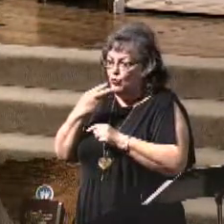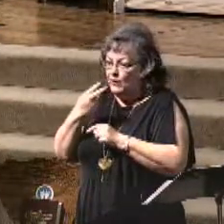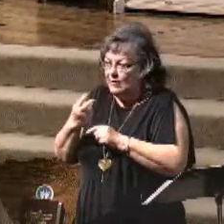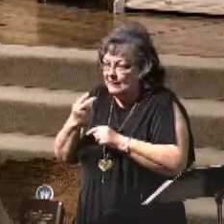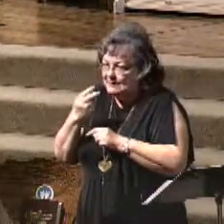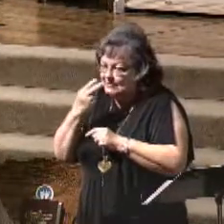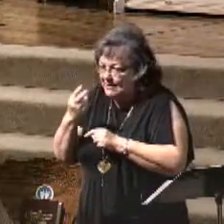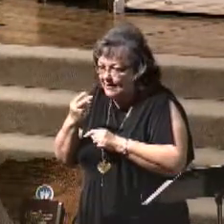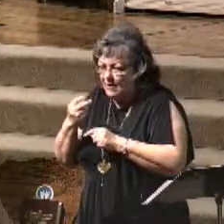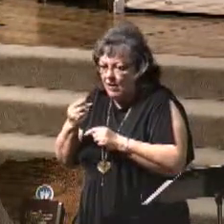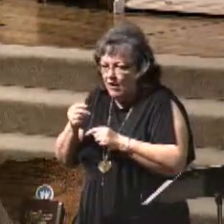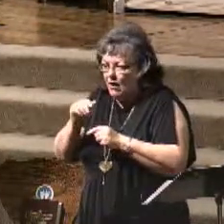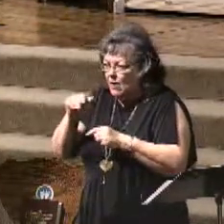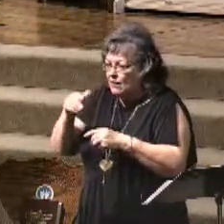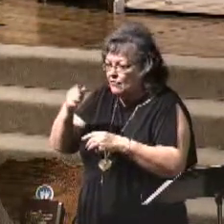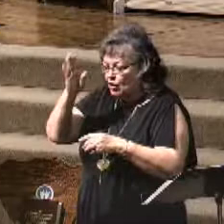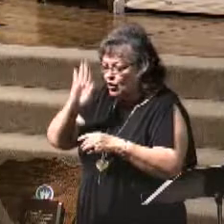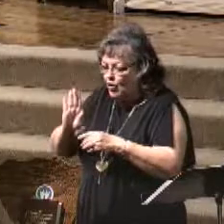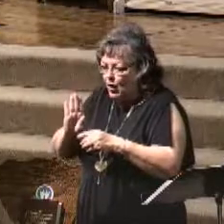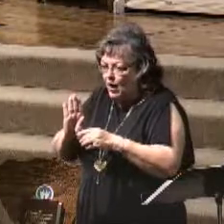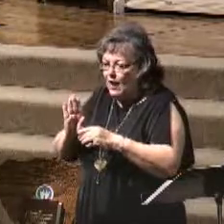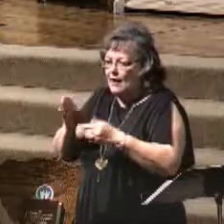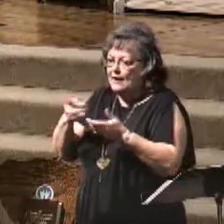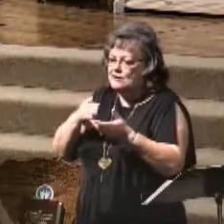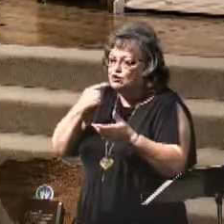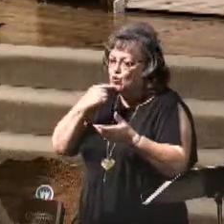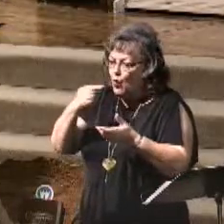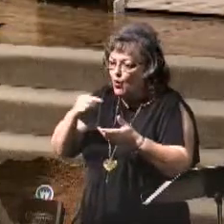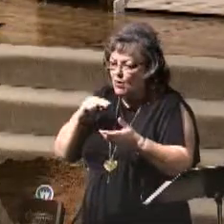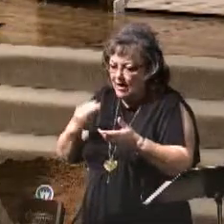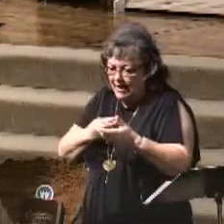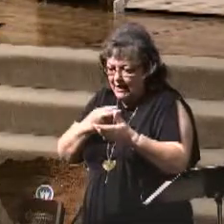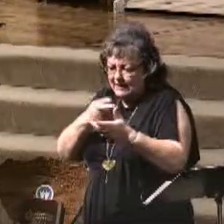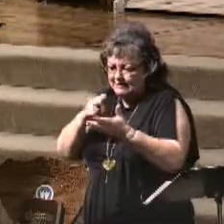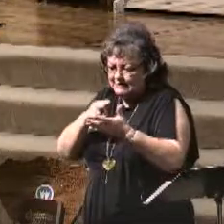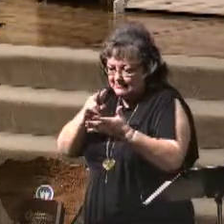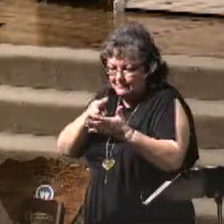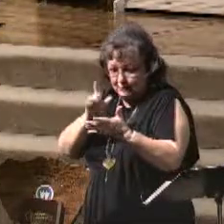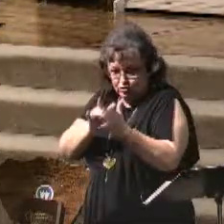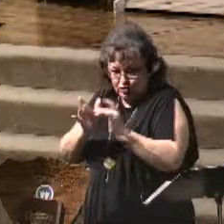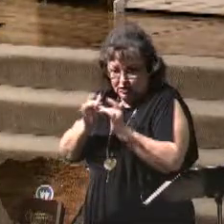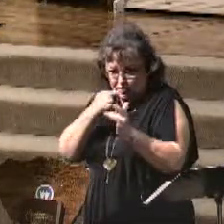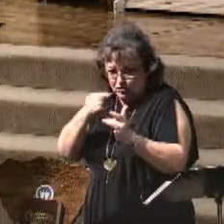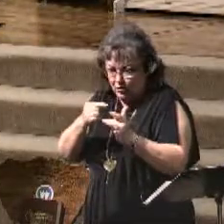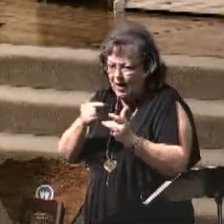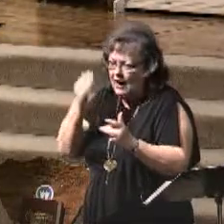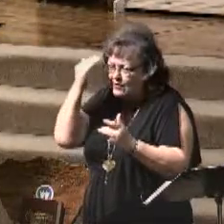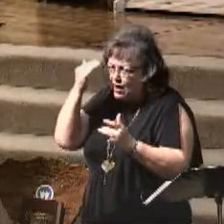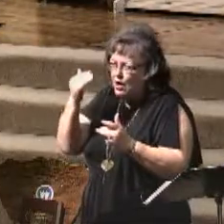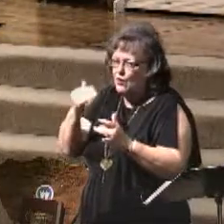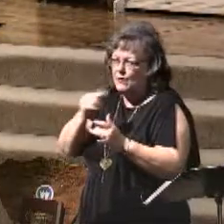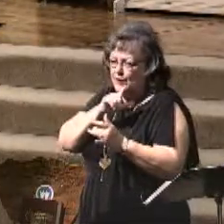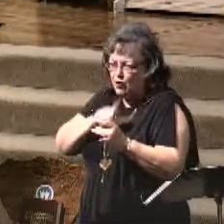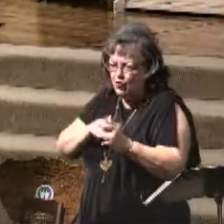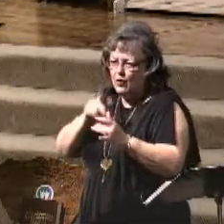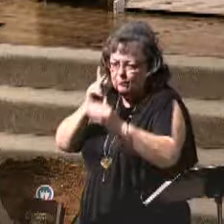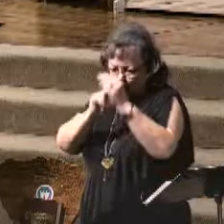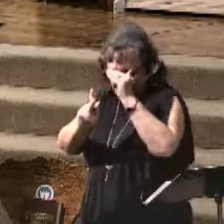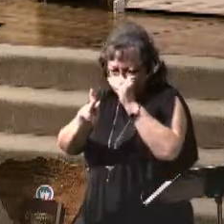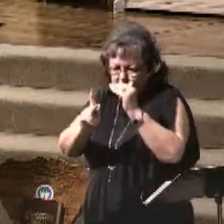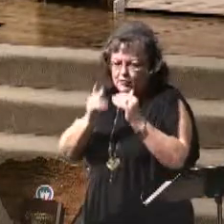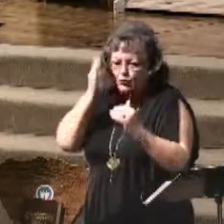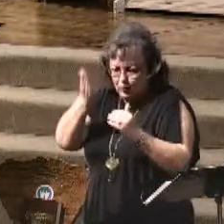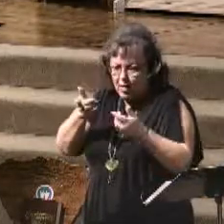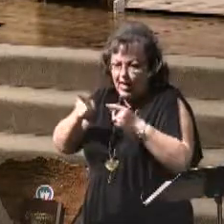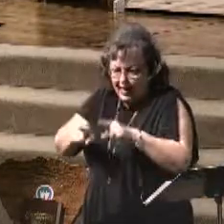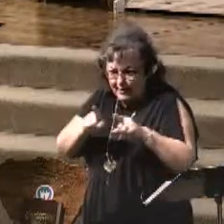and all the players into position and things, and we say, well, wait a minute. I know what the Lord has prophesied is going to take